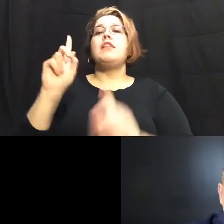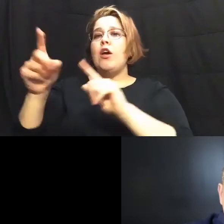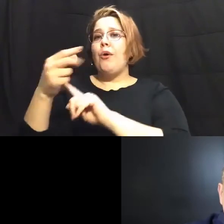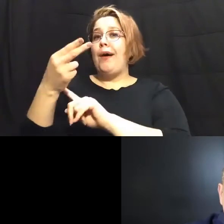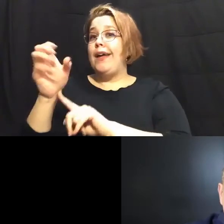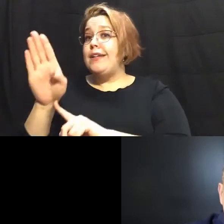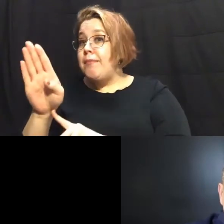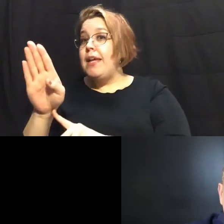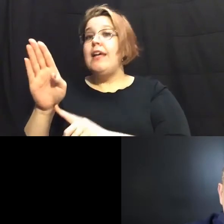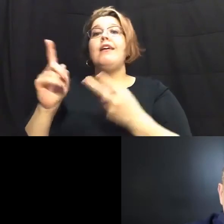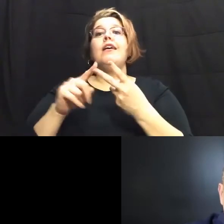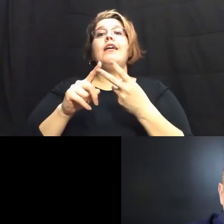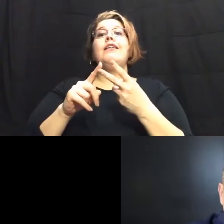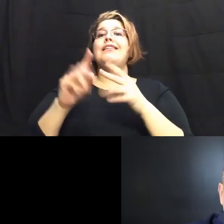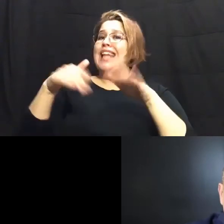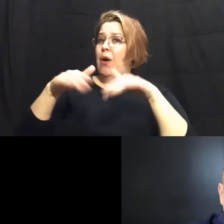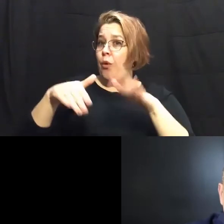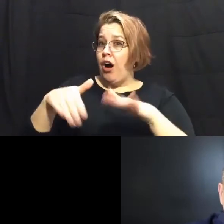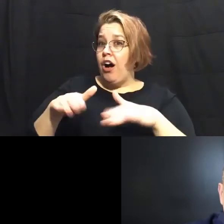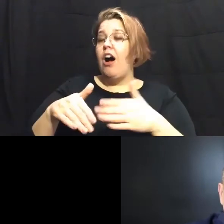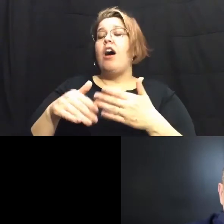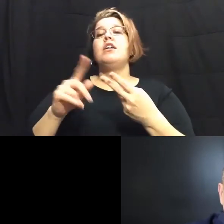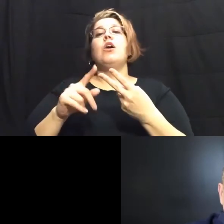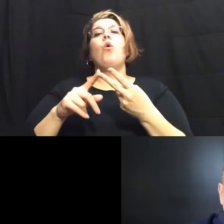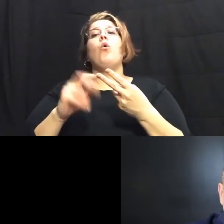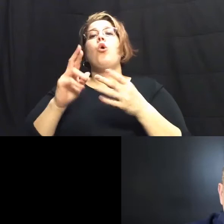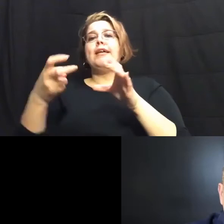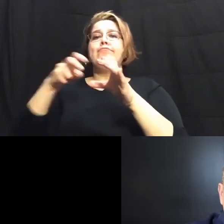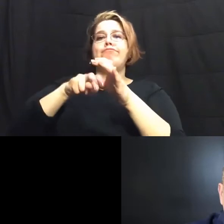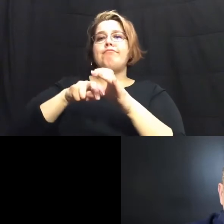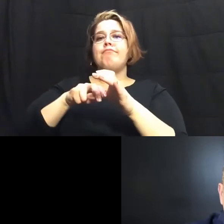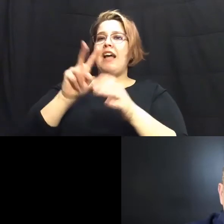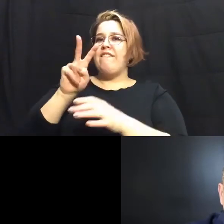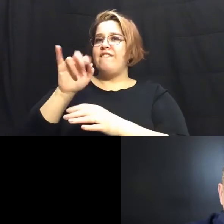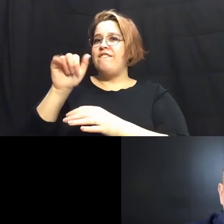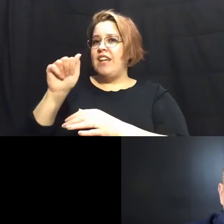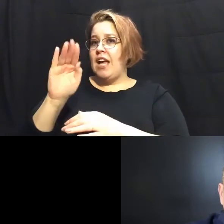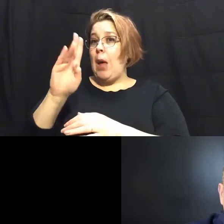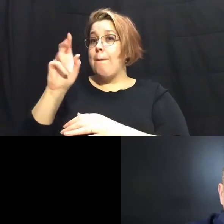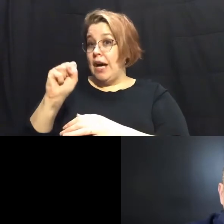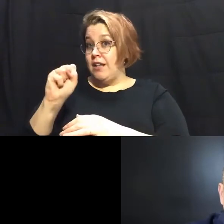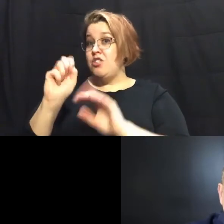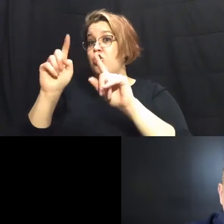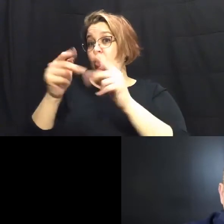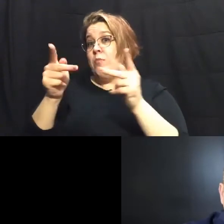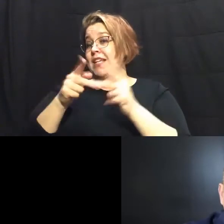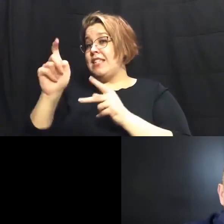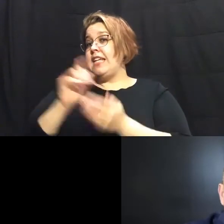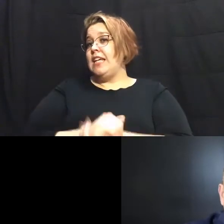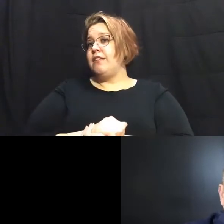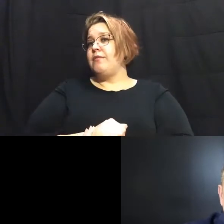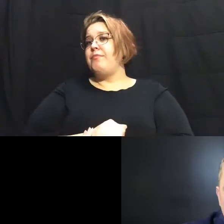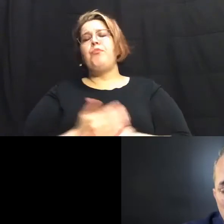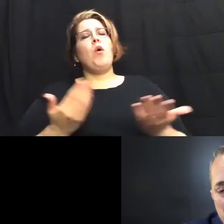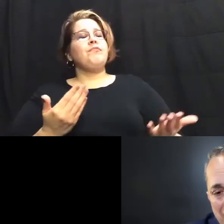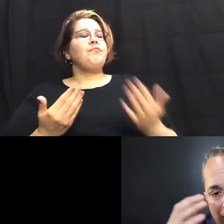take um all by foot sometimes and or they get on a via bus to get where they need to go well it's